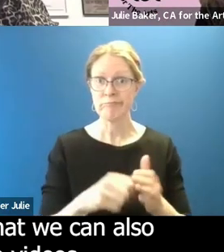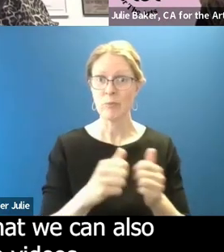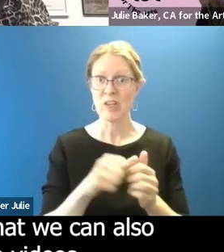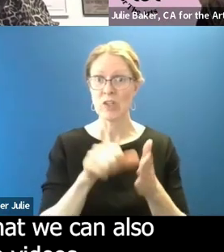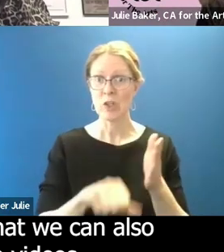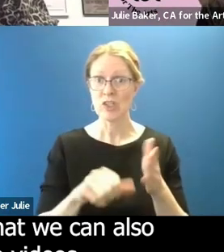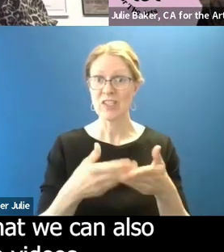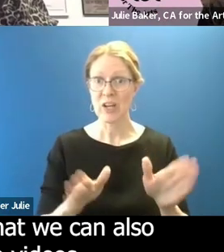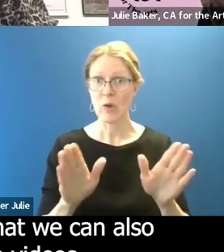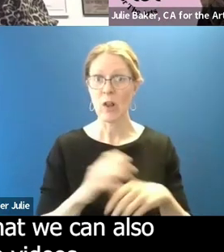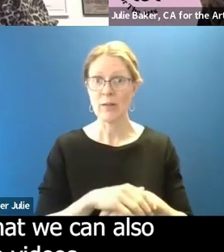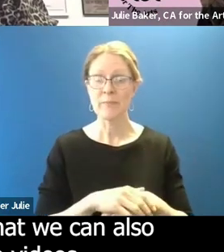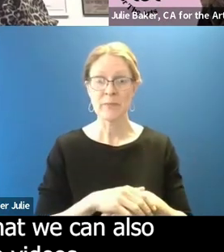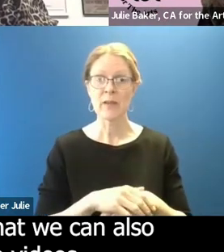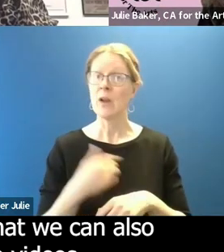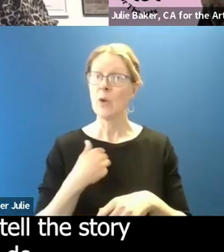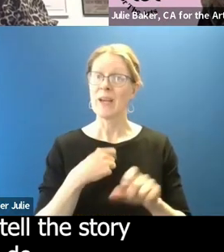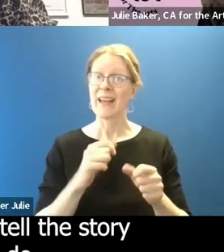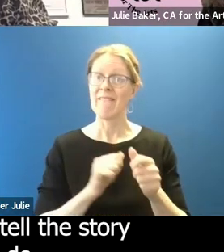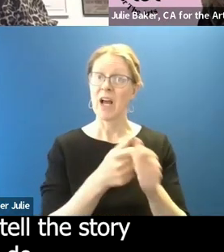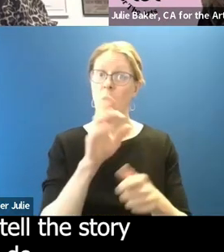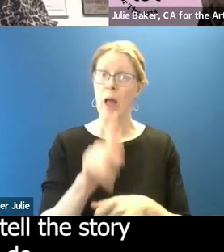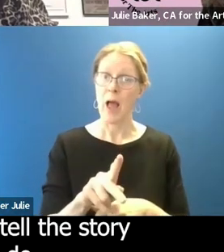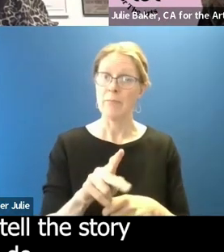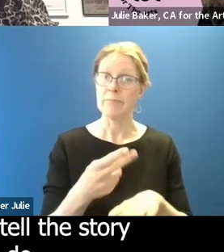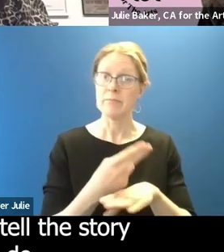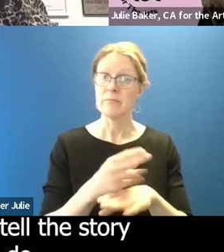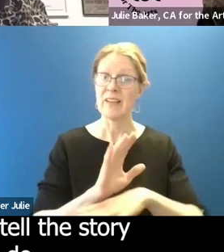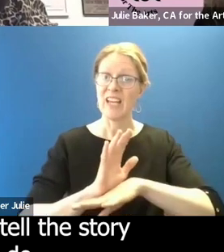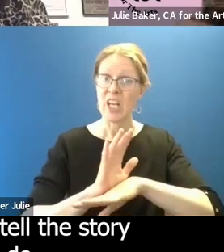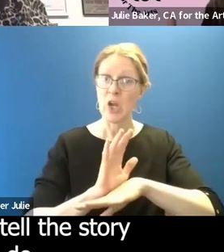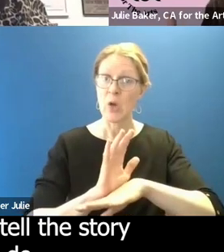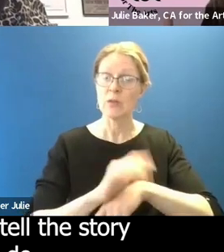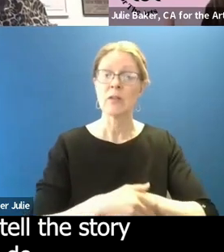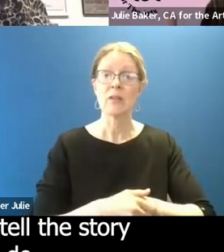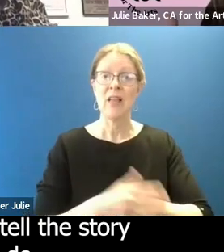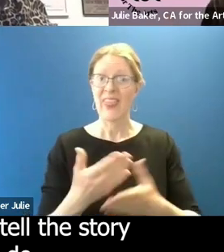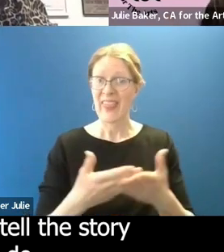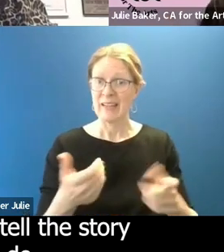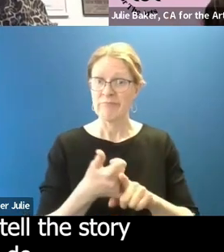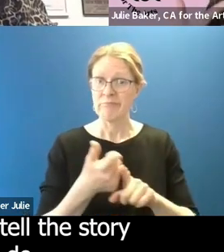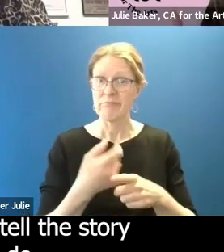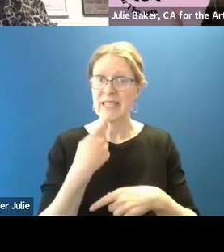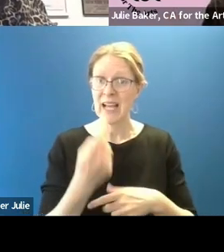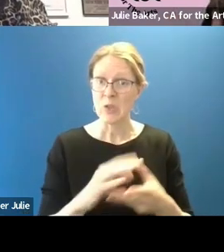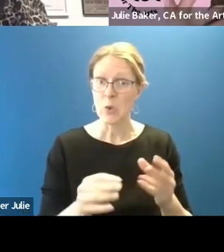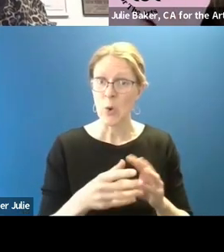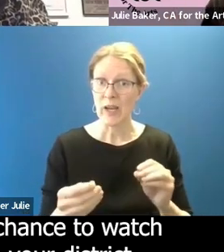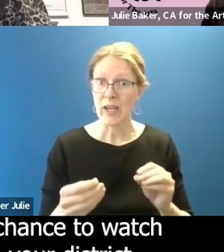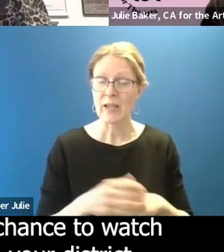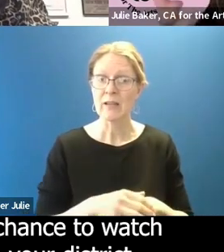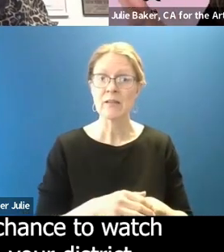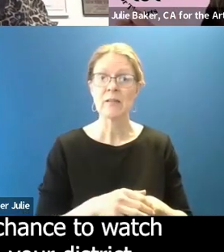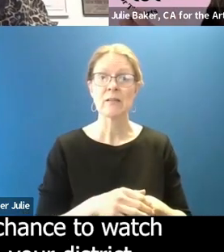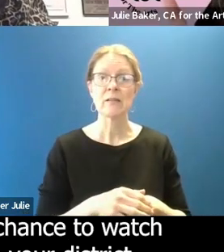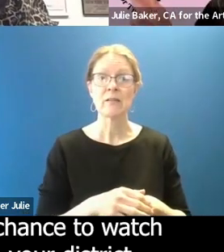one of the things that we can also do is follow up with videos and things that actually tell the story of what we can do. So, hey,